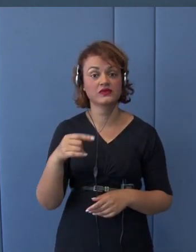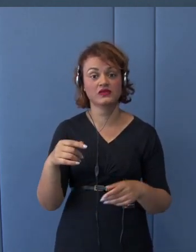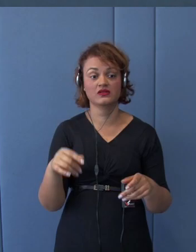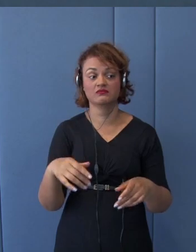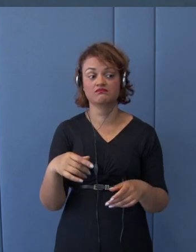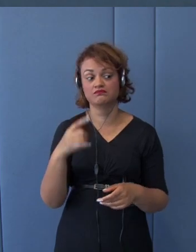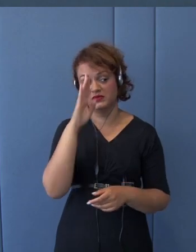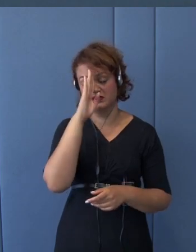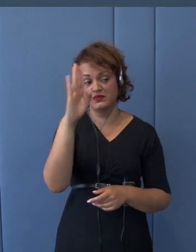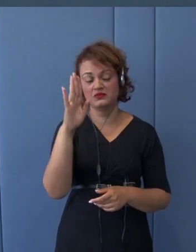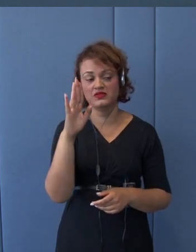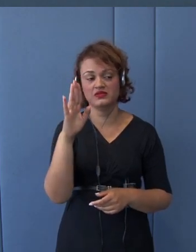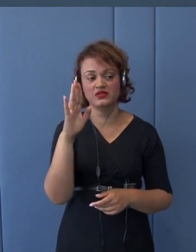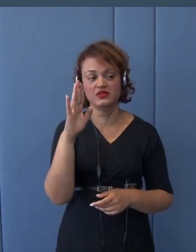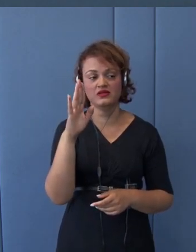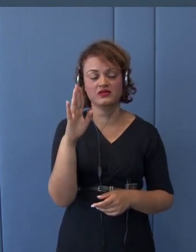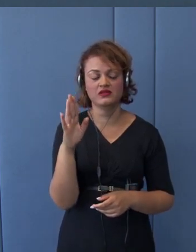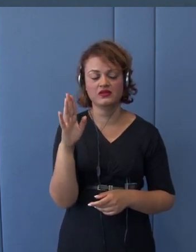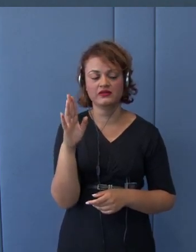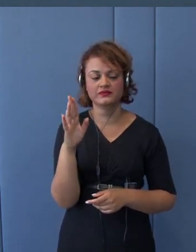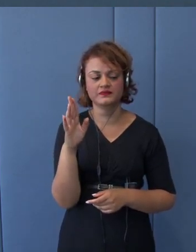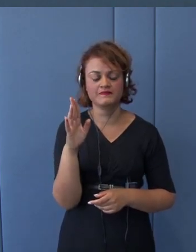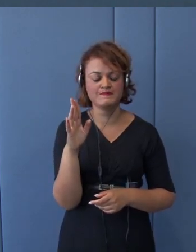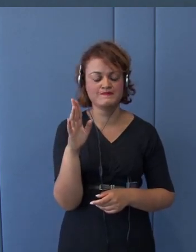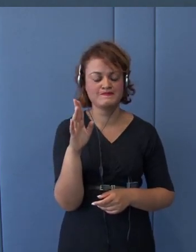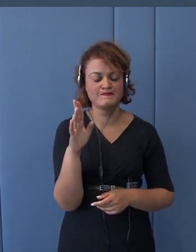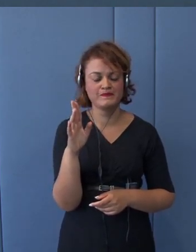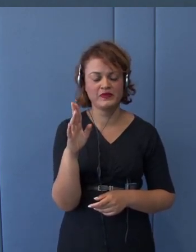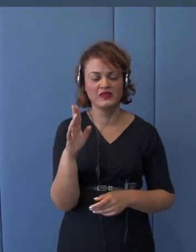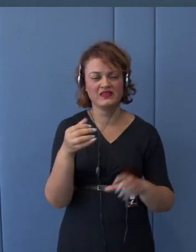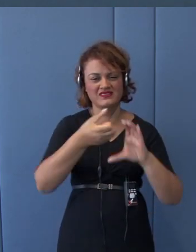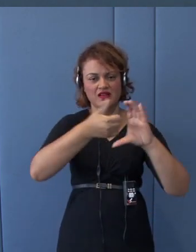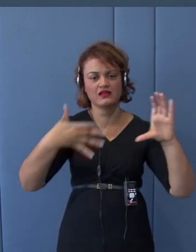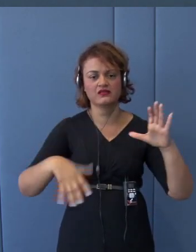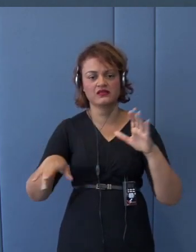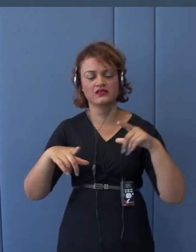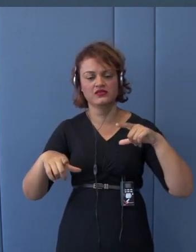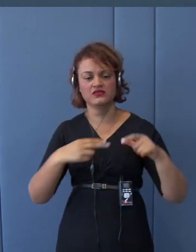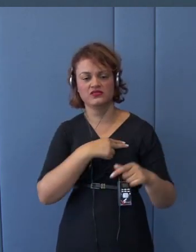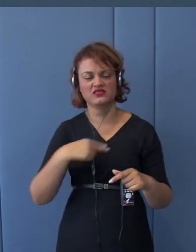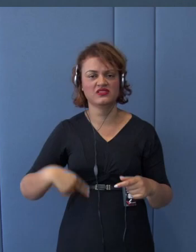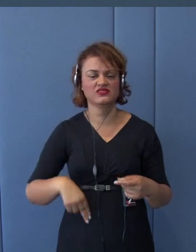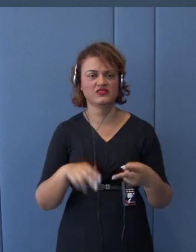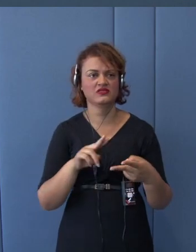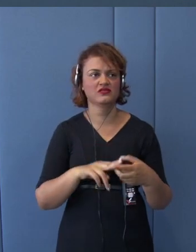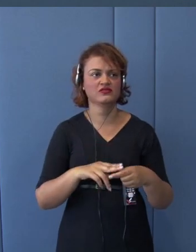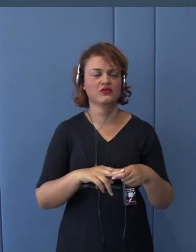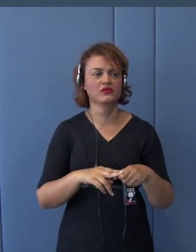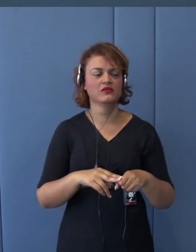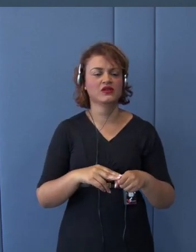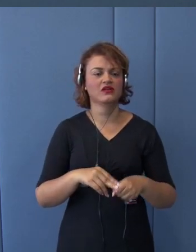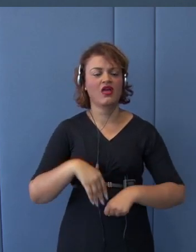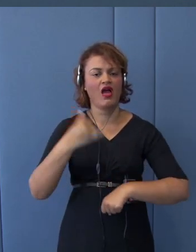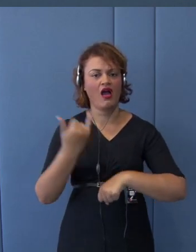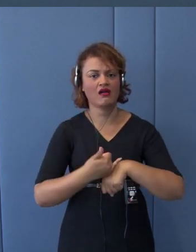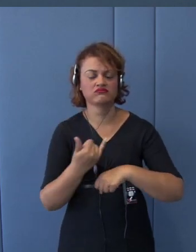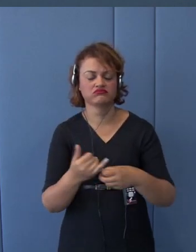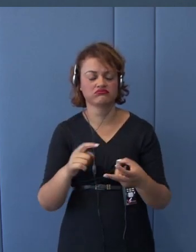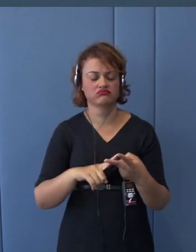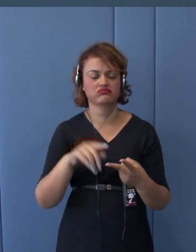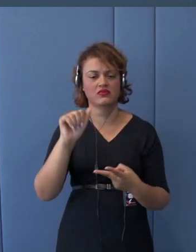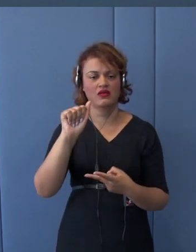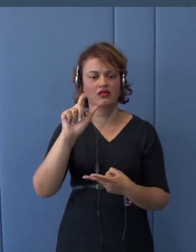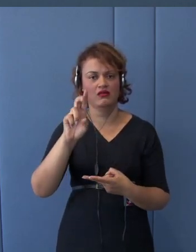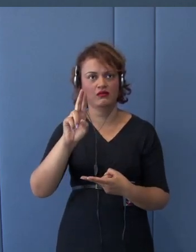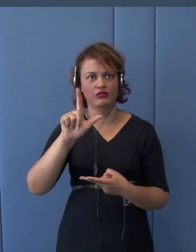aluminum. And even on cars, he, strangely enough, uses this Section 232 of the